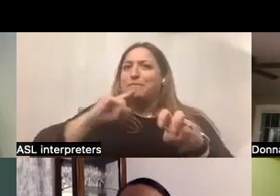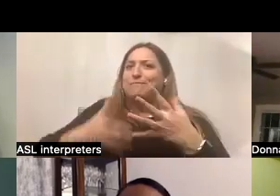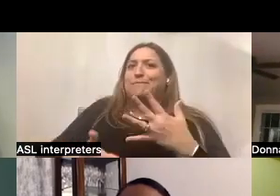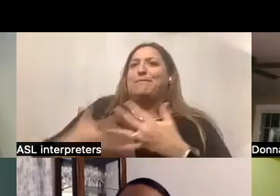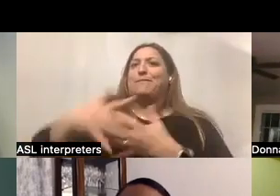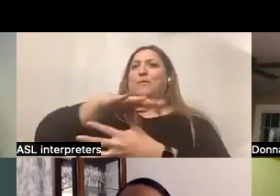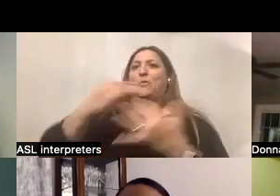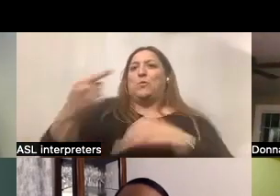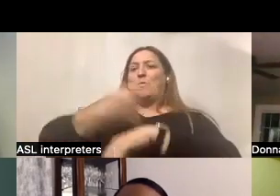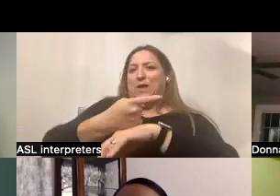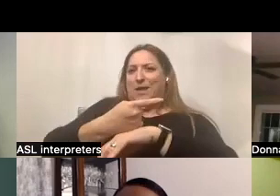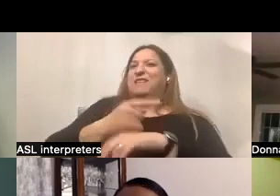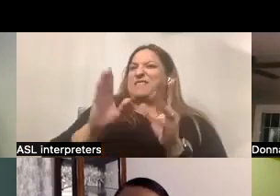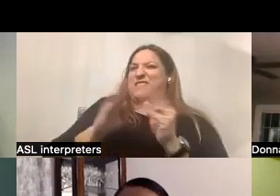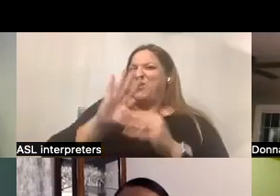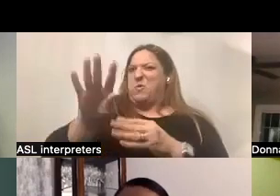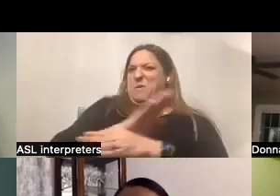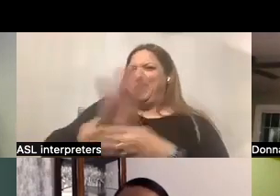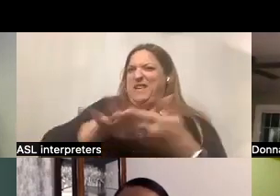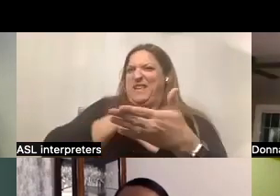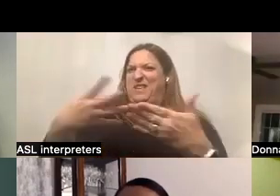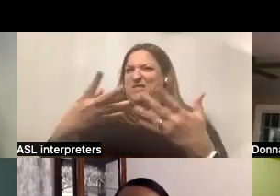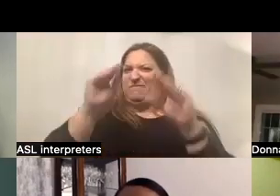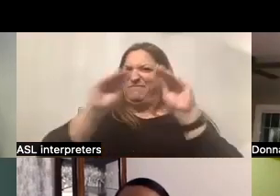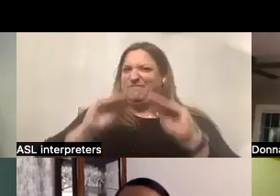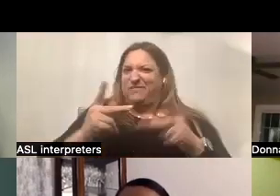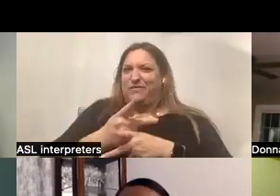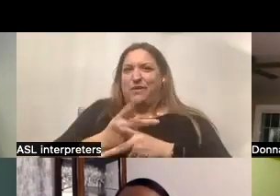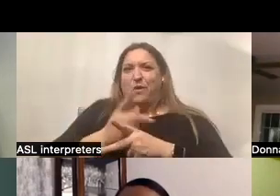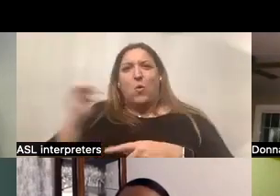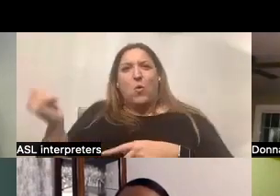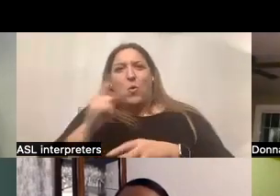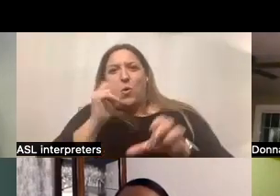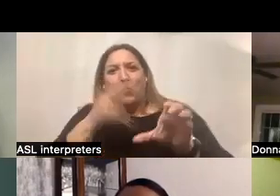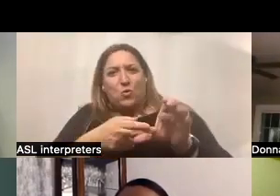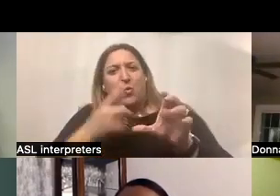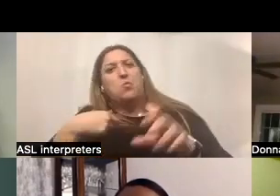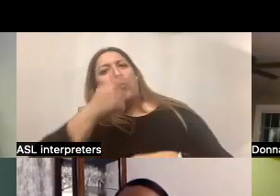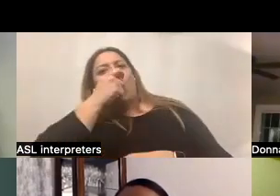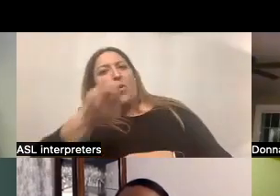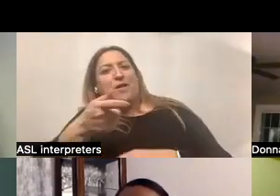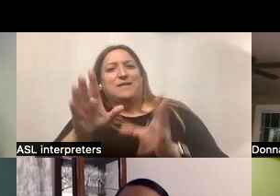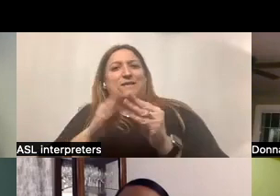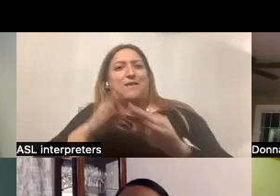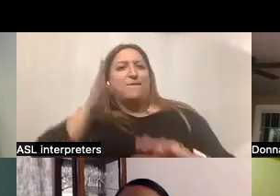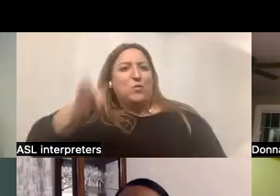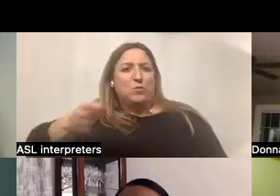session in your busy schedules, and to all of you that have joined and those that will watch this session in the future.